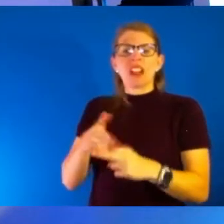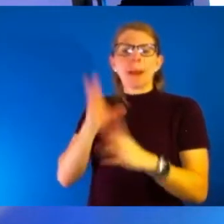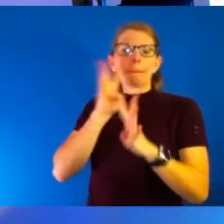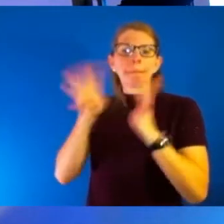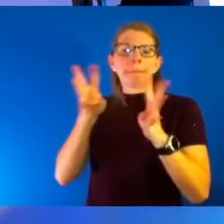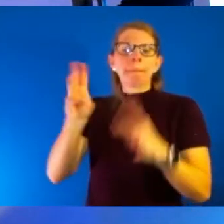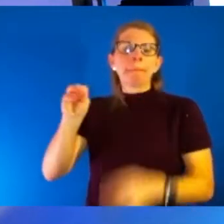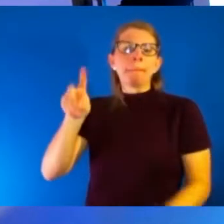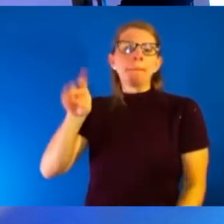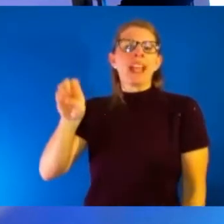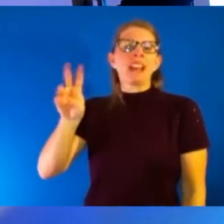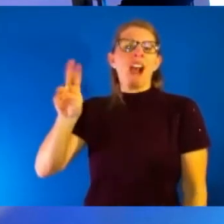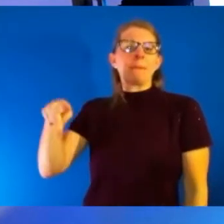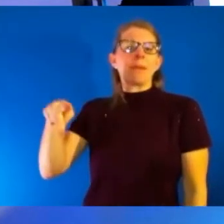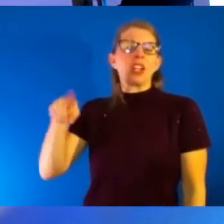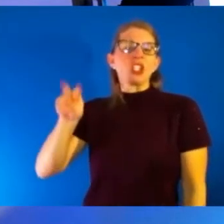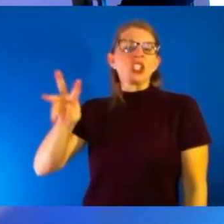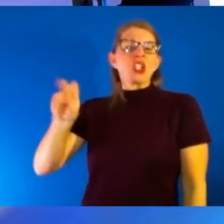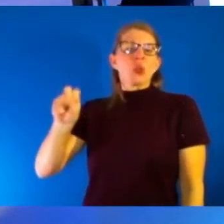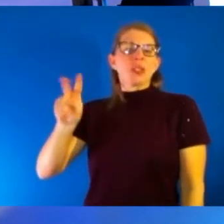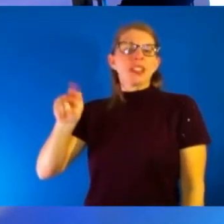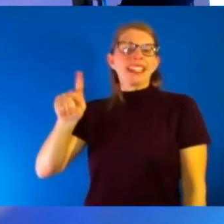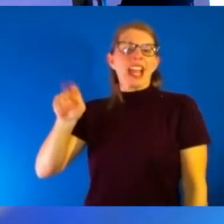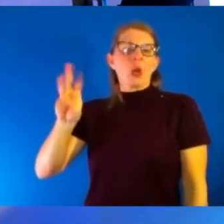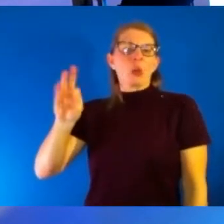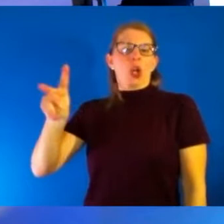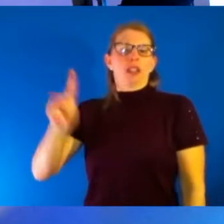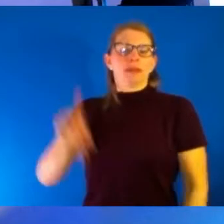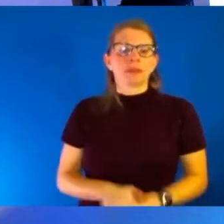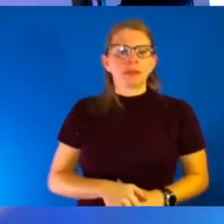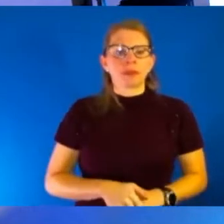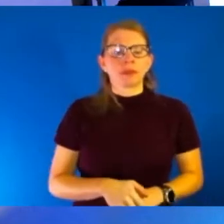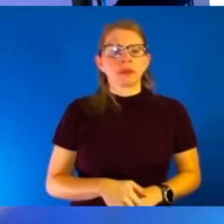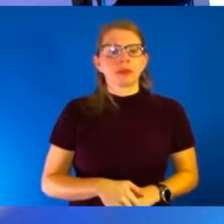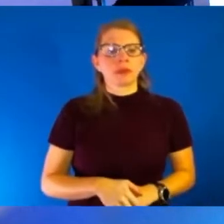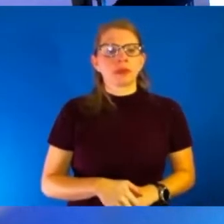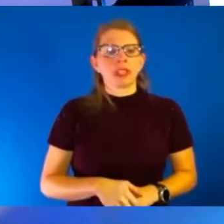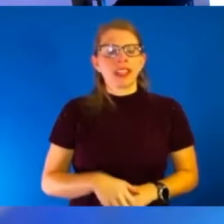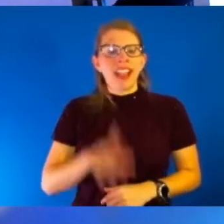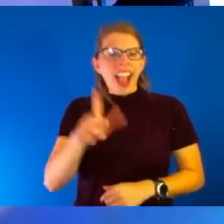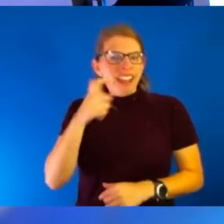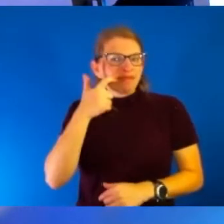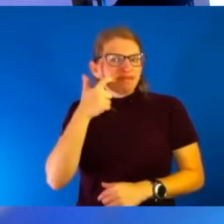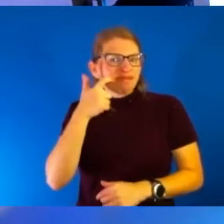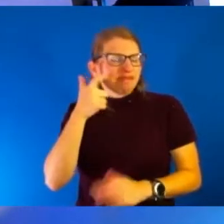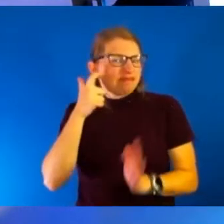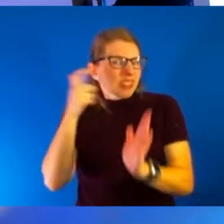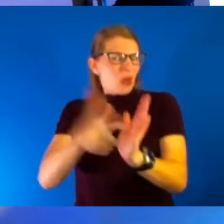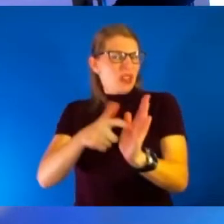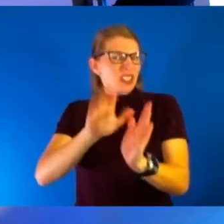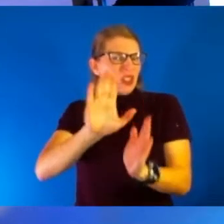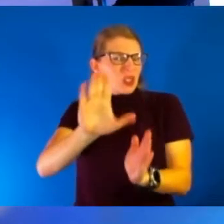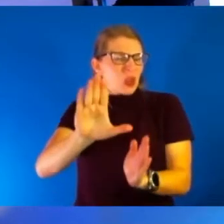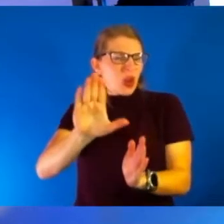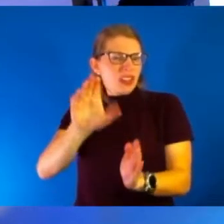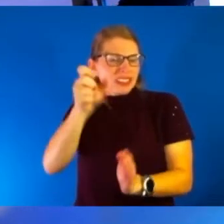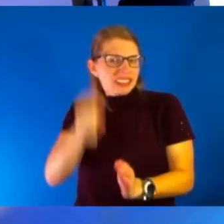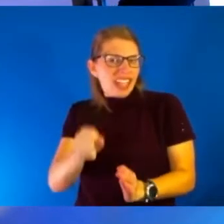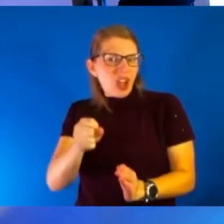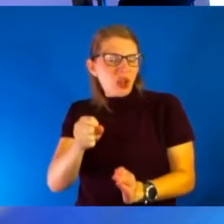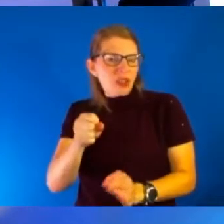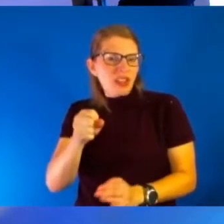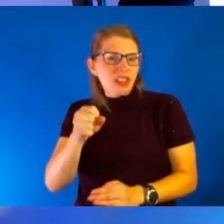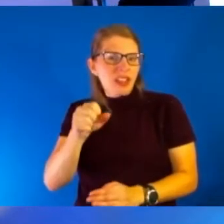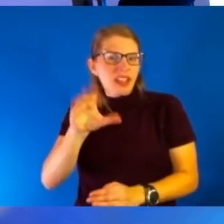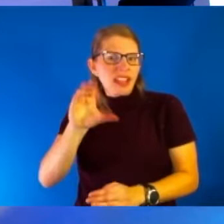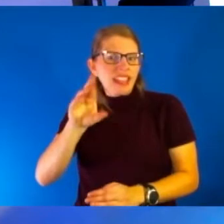Don't be part of the muns. And by the way, I heard your South Carolina accent come out just now. It just happened with my mom. She's from Texas. Whenever she got tired, I